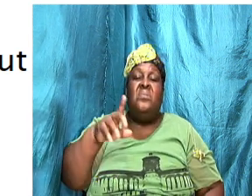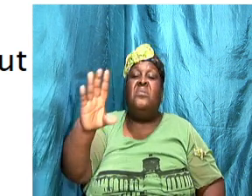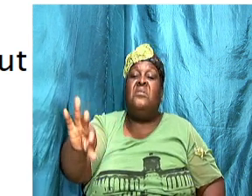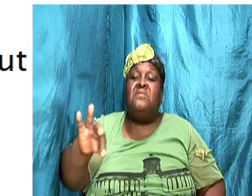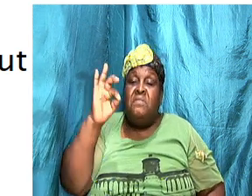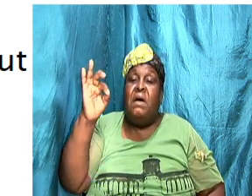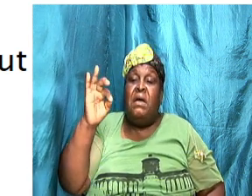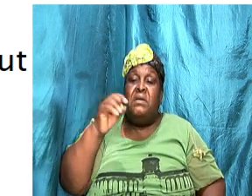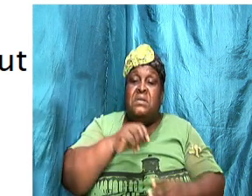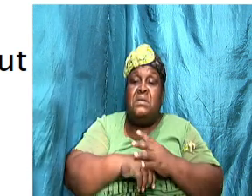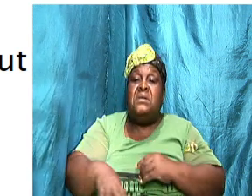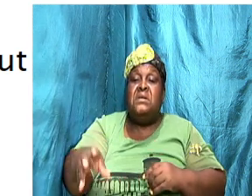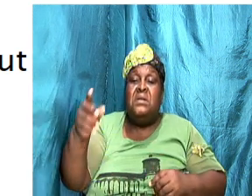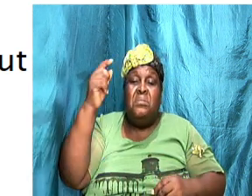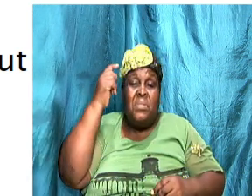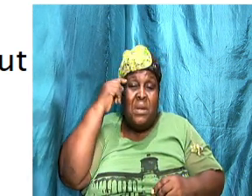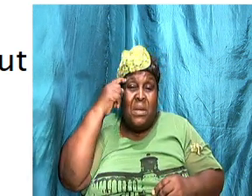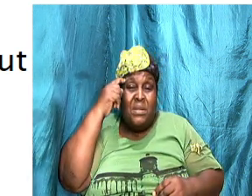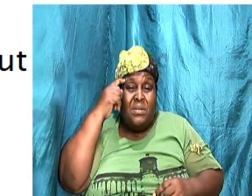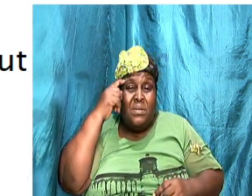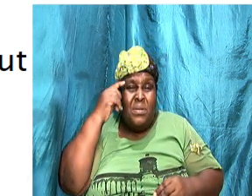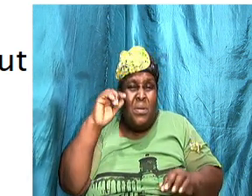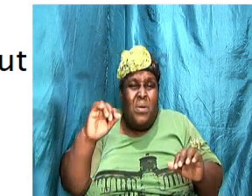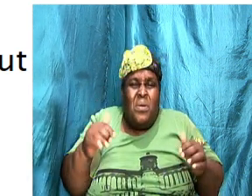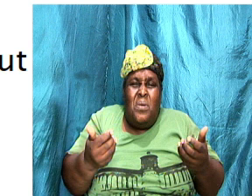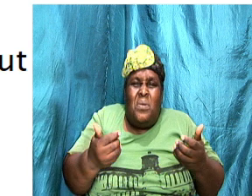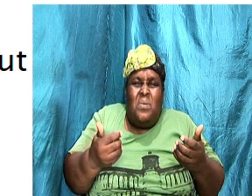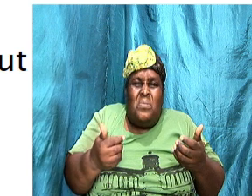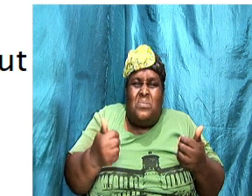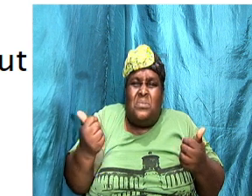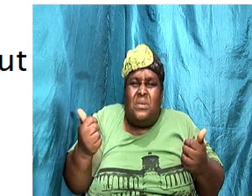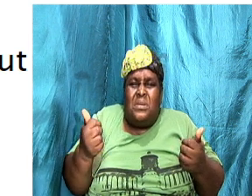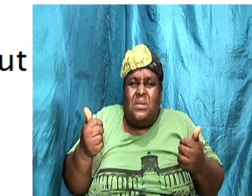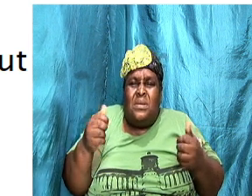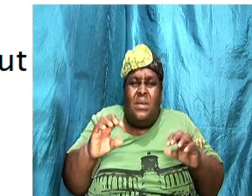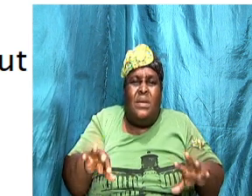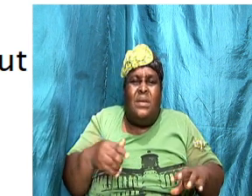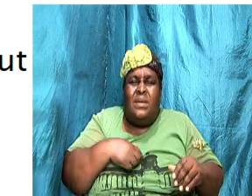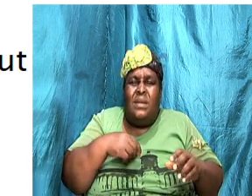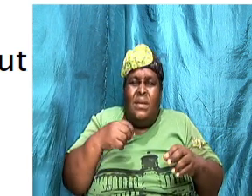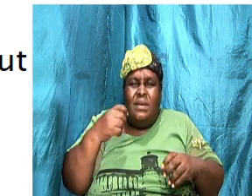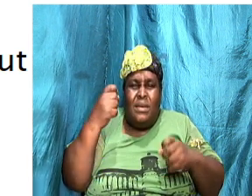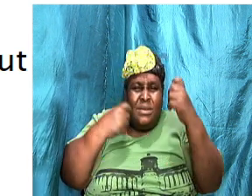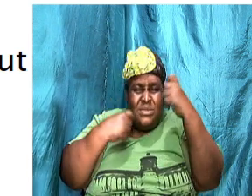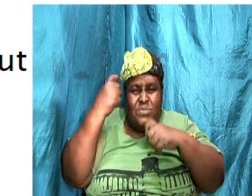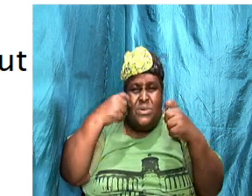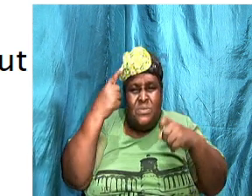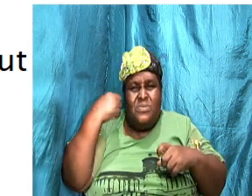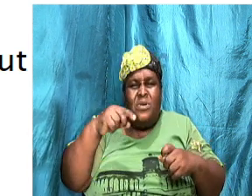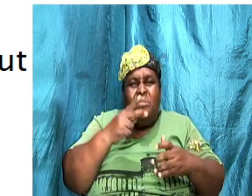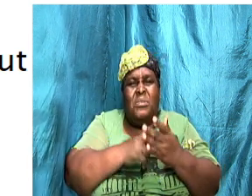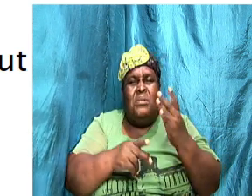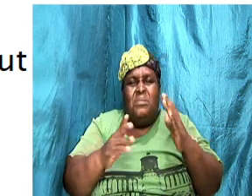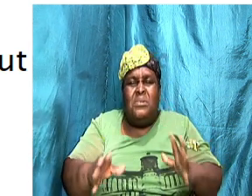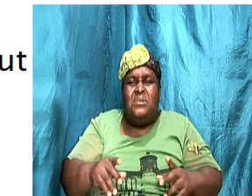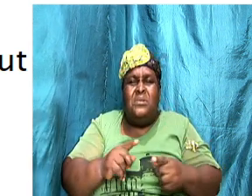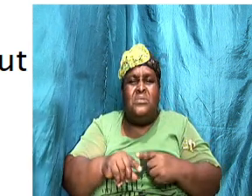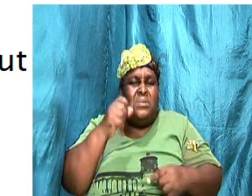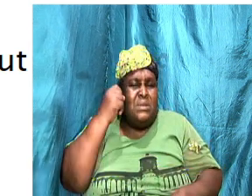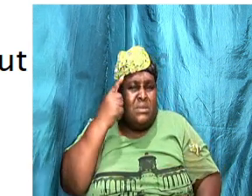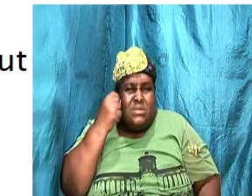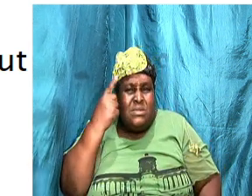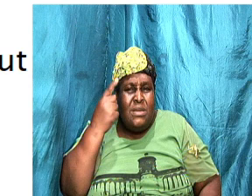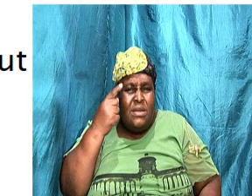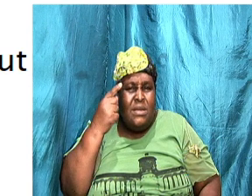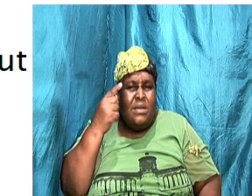out that in your mind how they're saying how else can I express for my partner to understand so the verbal